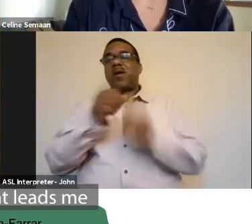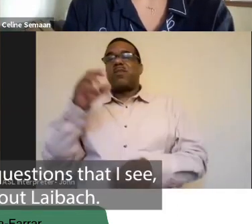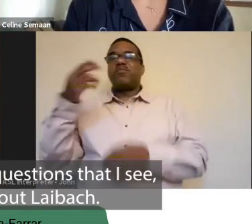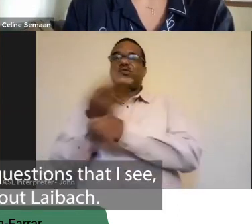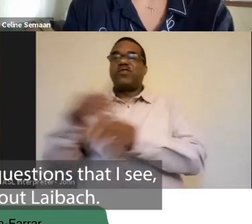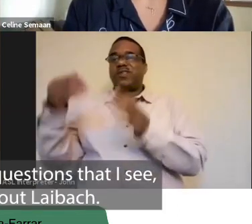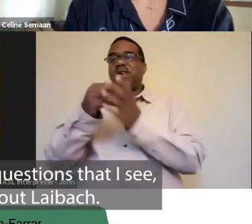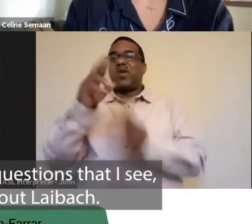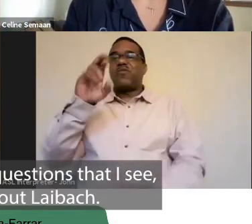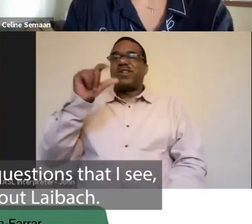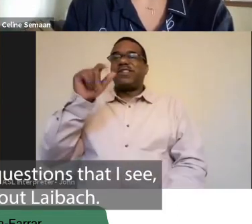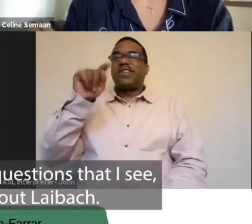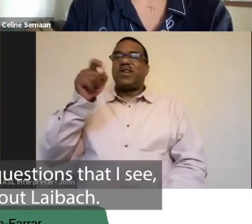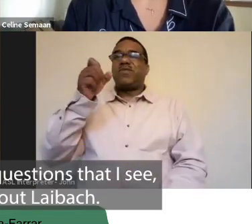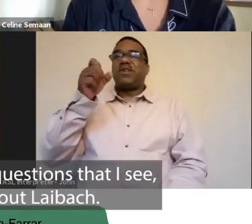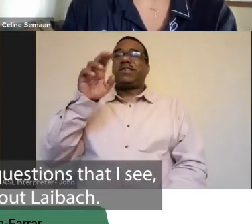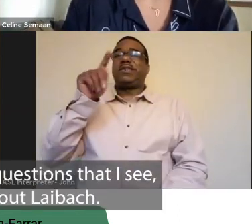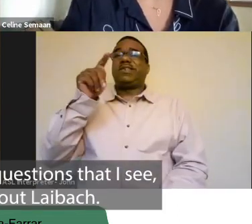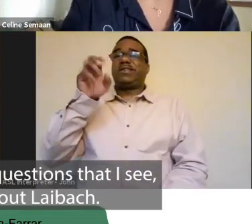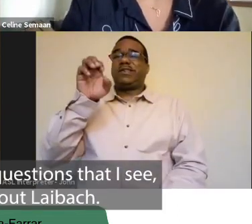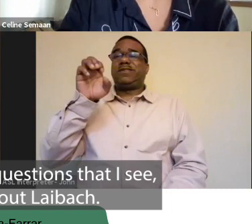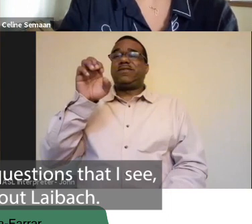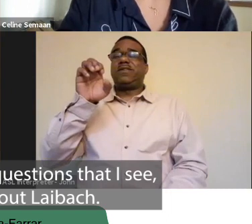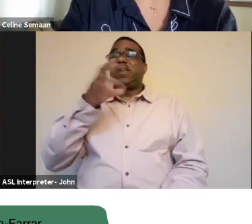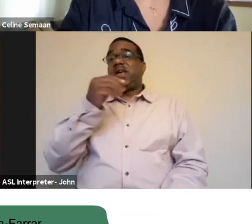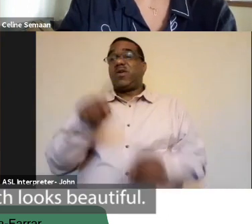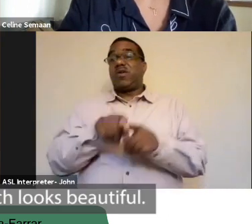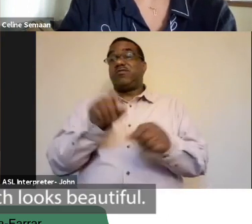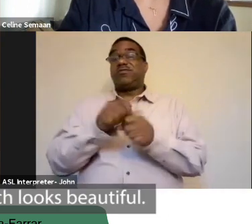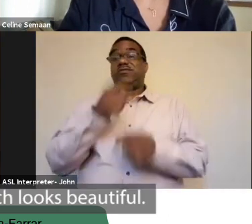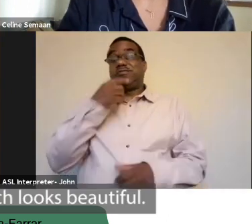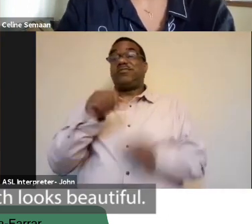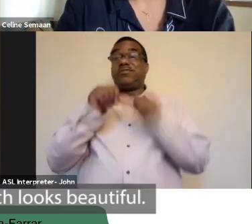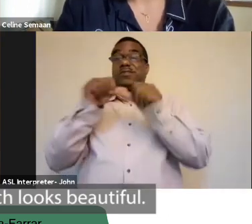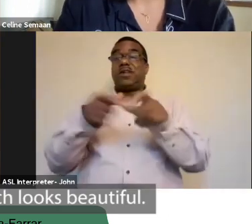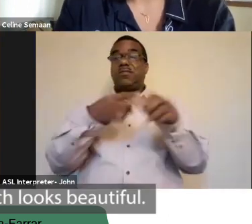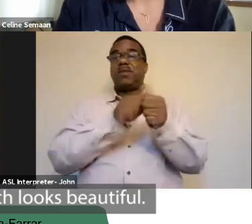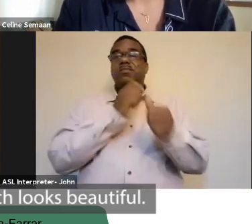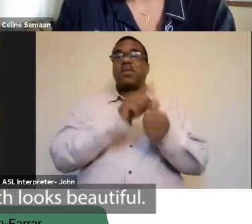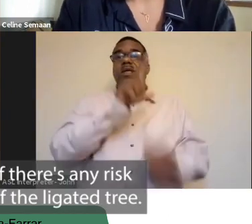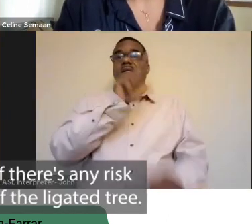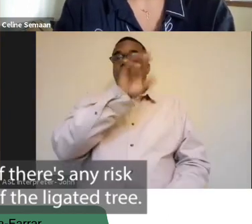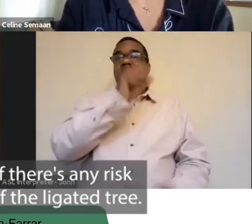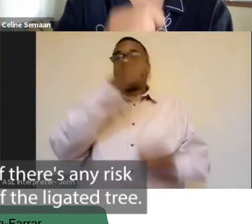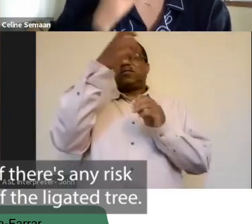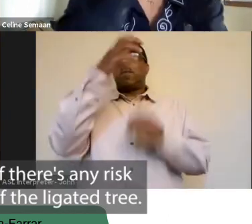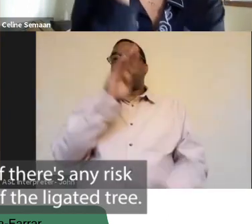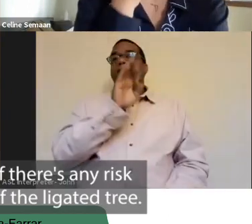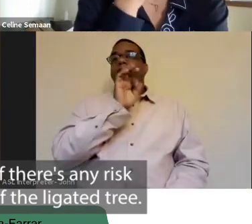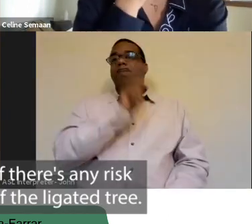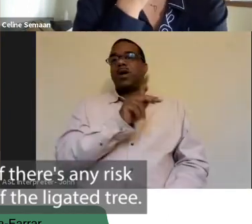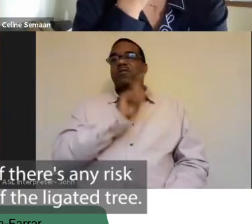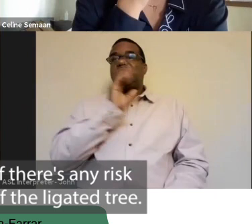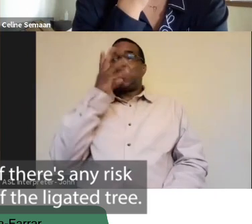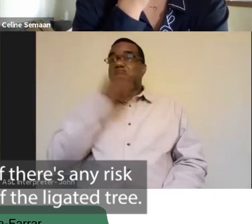so that leads me to one of the first questions that I see, which is about lace bark. And it says, lace bark looks beautiful. I'm wondering if there's any